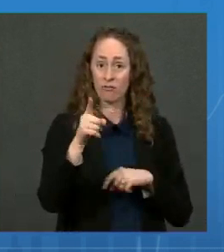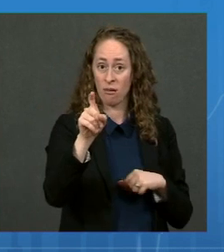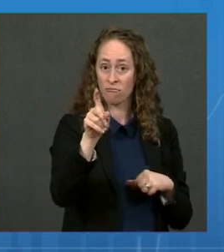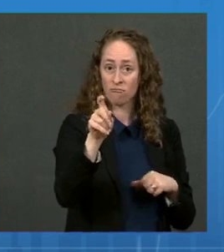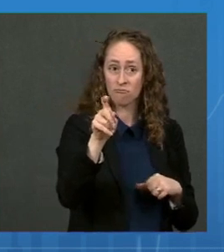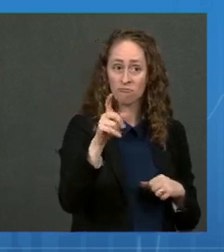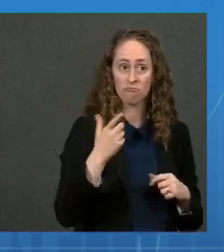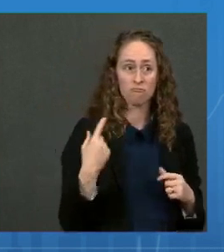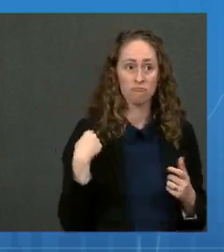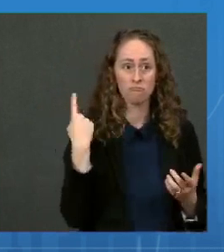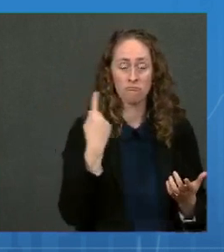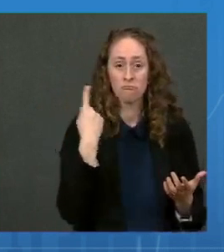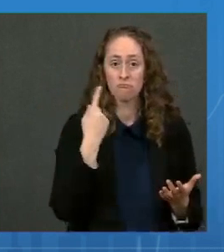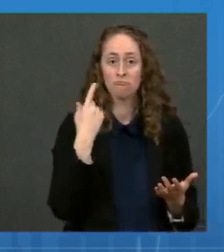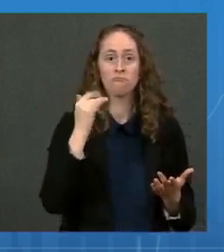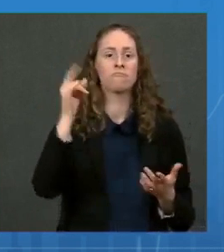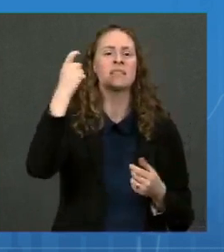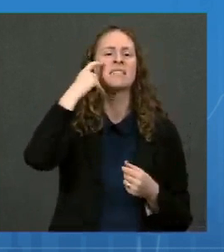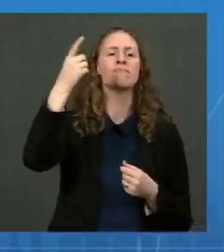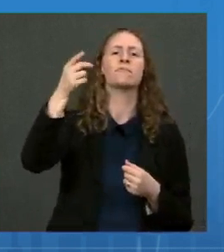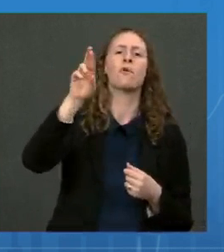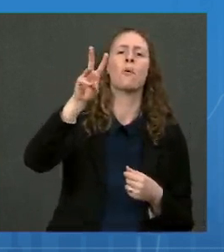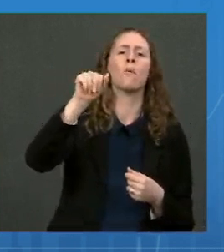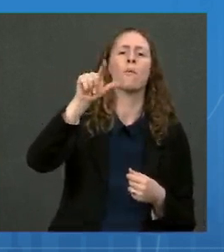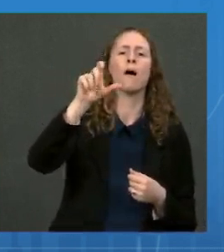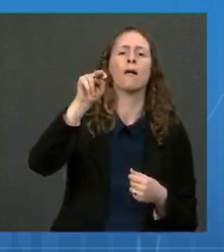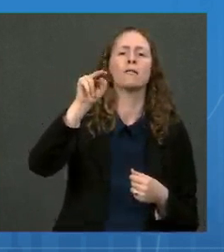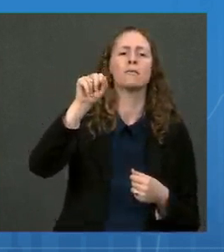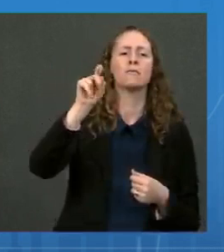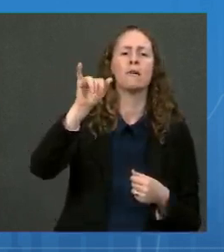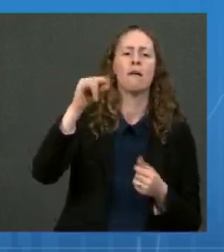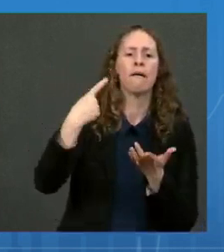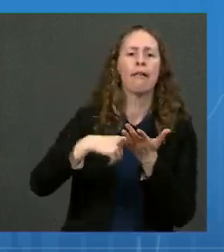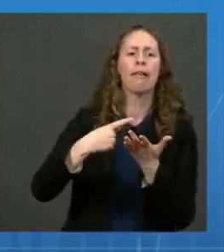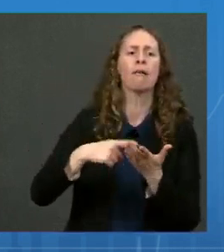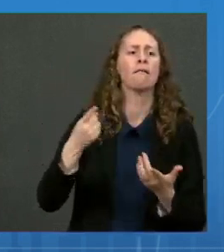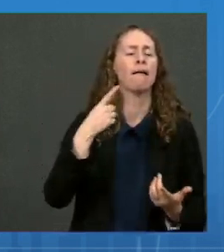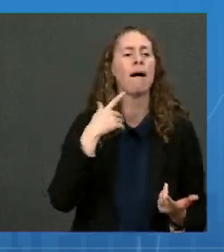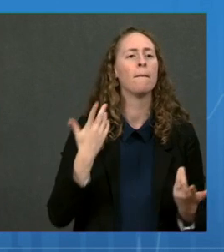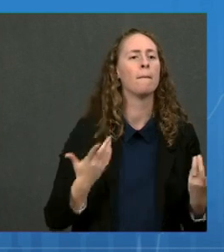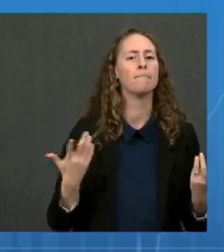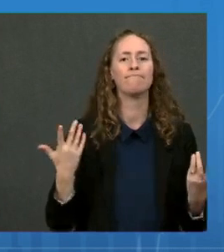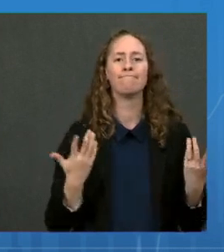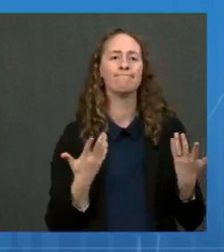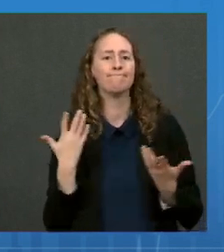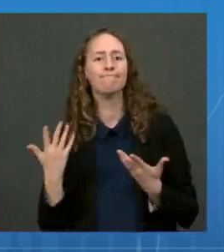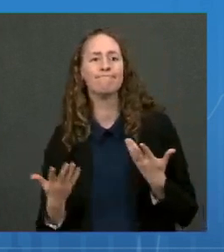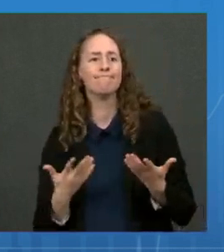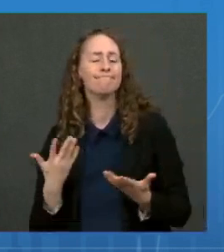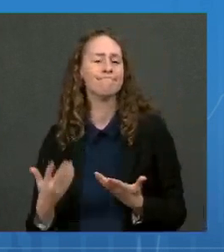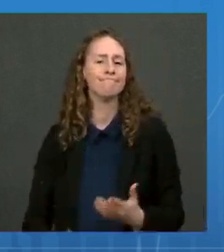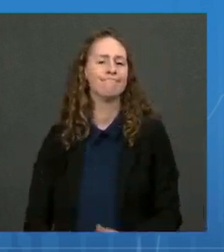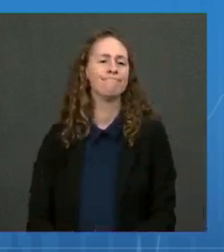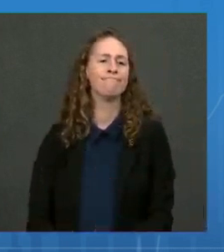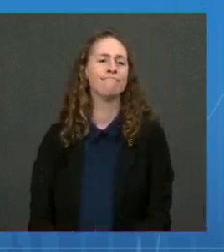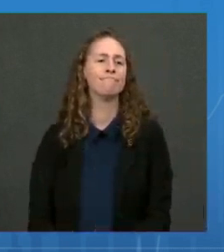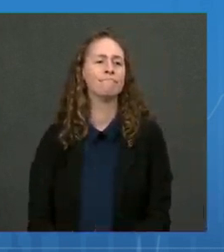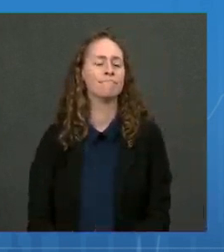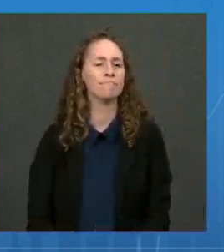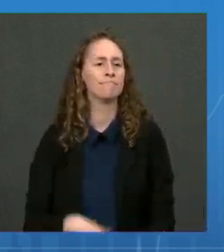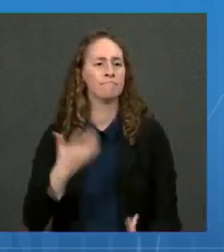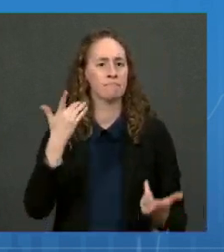Lewensky, the figures that you cited show it's kind of positive news with the cases and hospitalizations and deaths coming down.